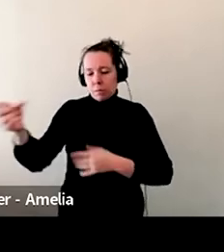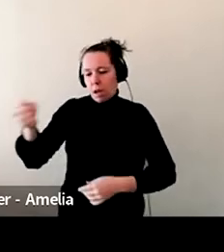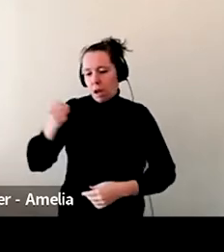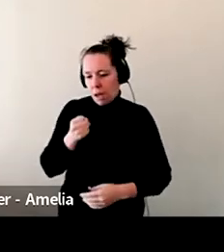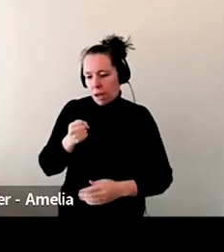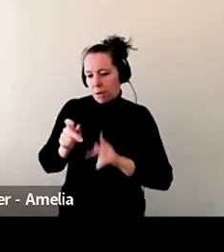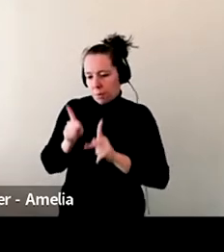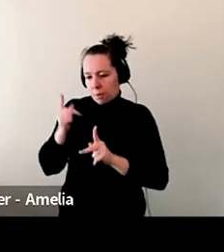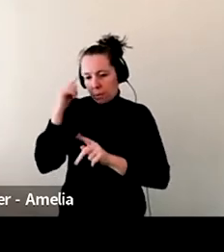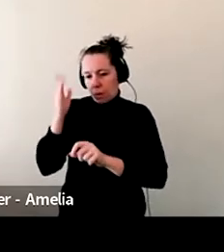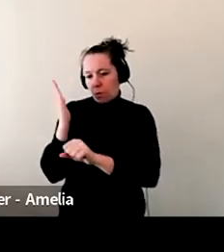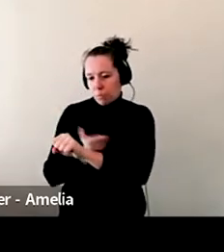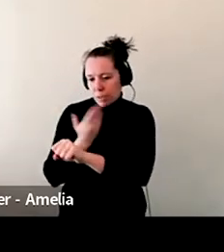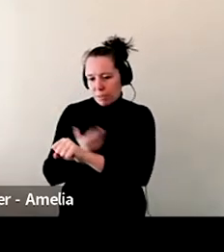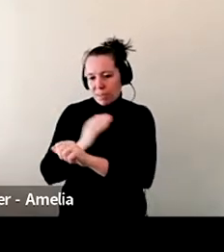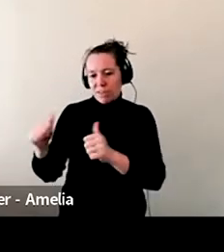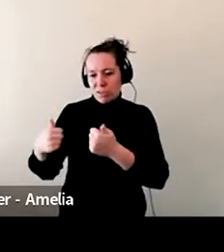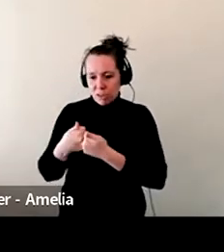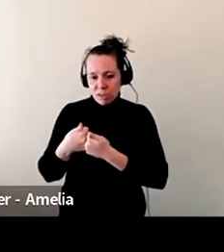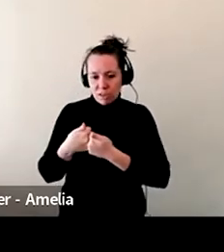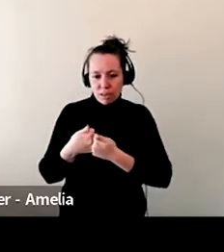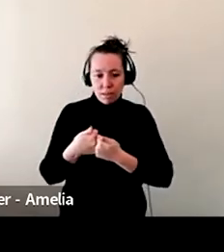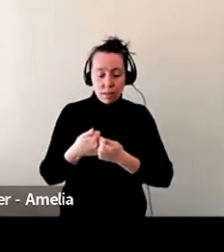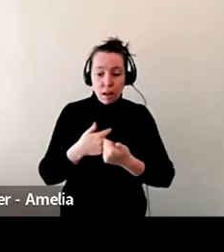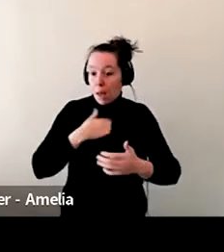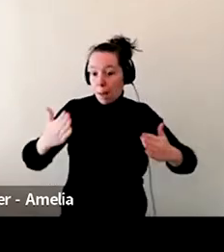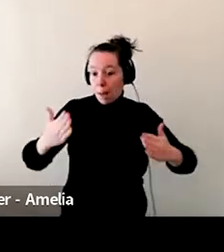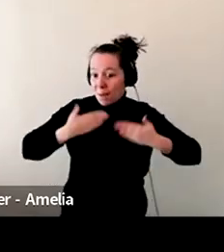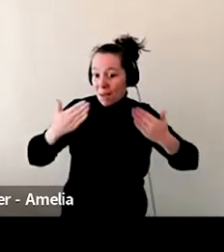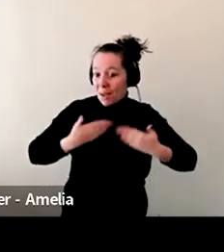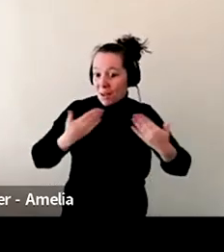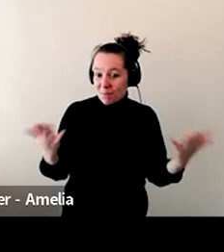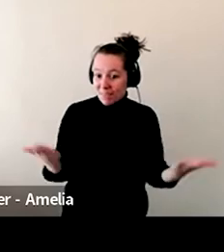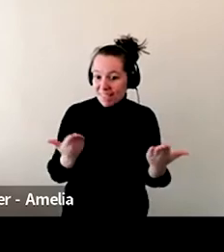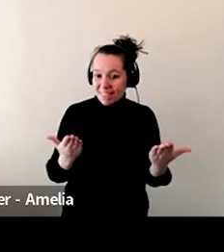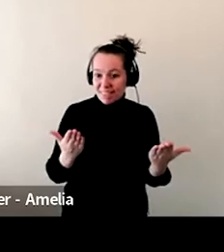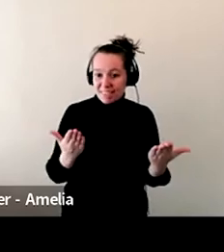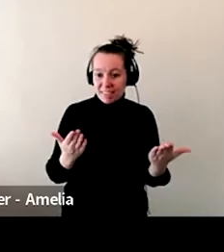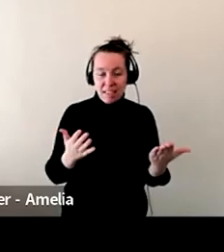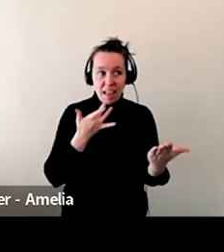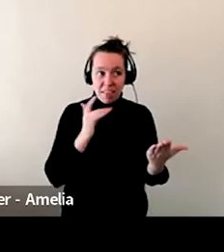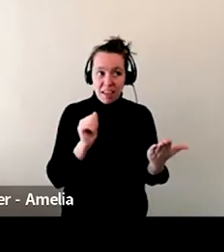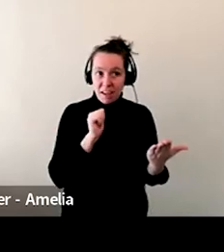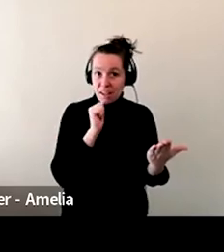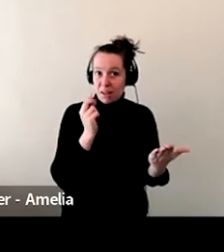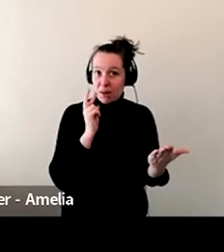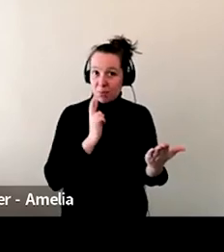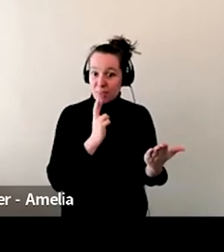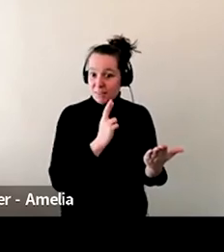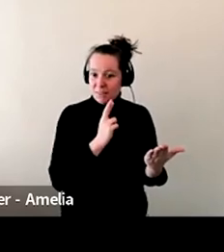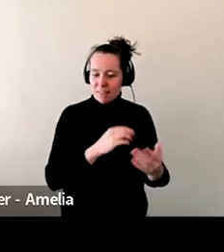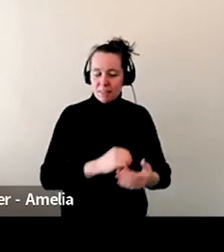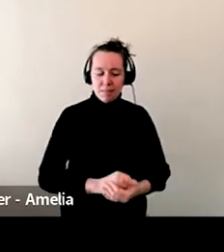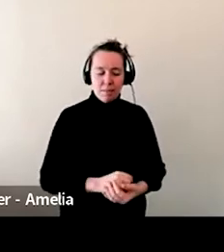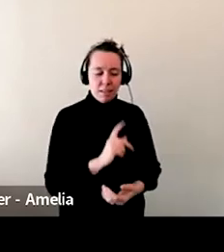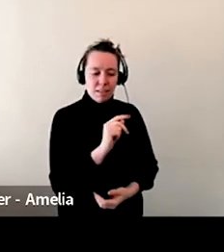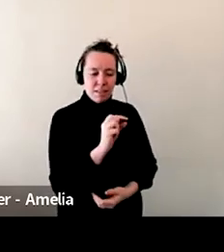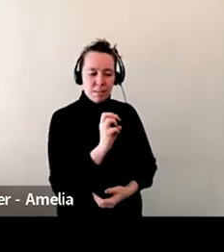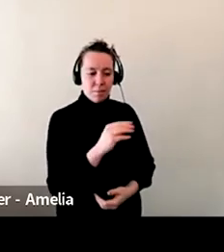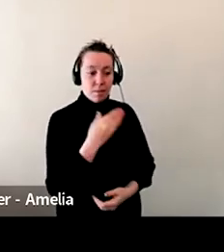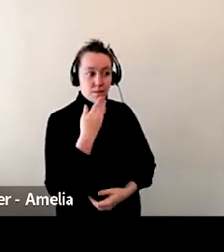But other than that, it's fine. I'm happy I'm in retail and not in restaurants. Great. Good point. And did you,